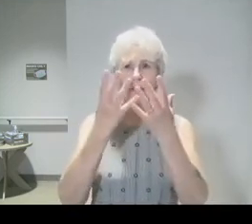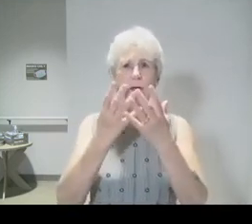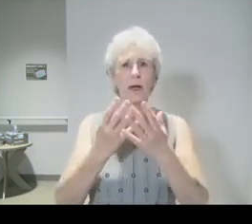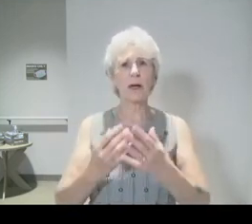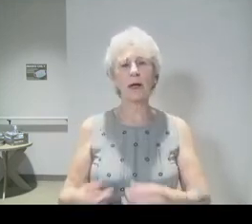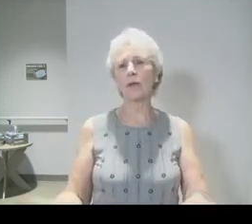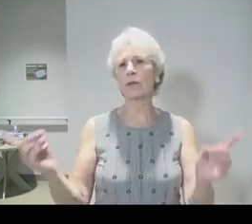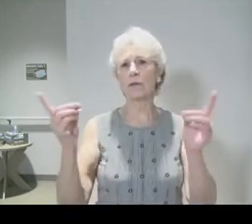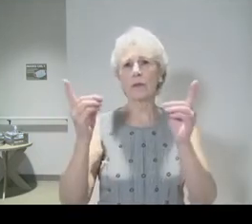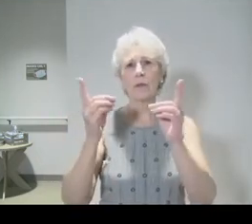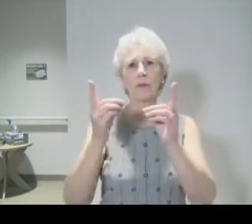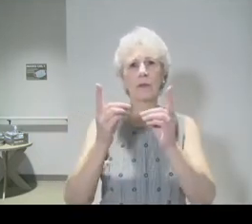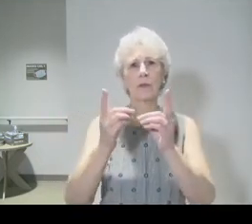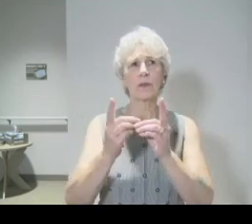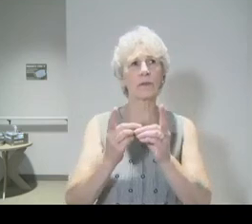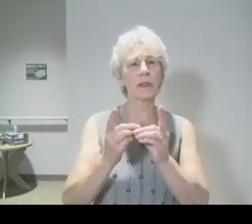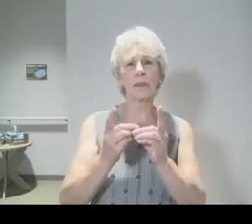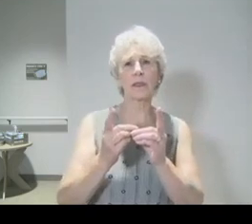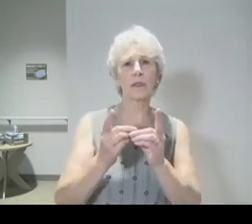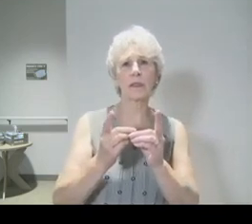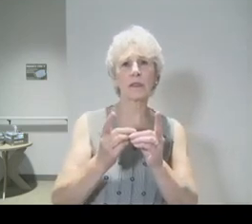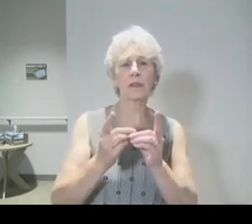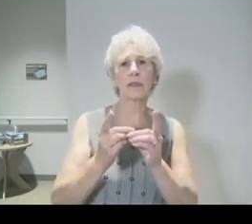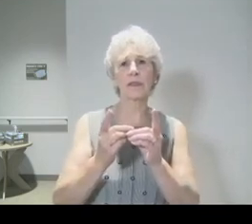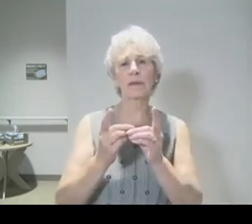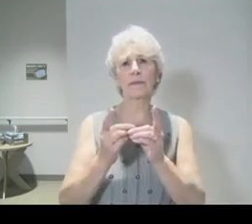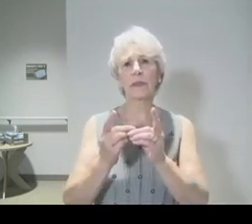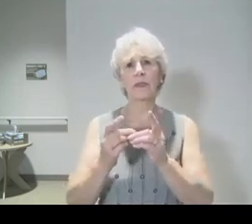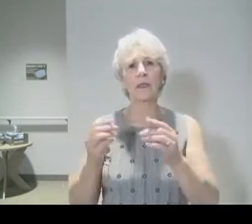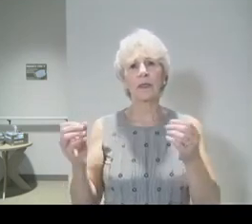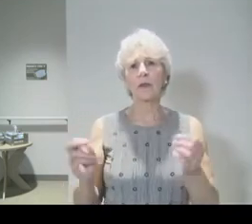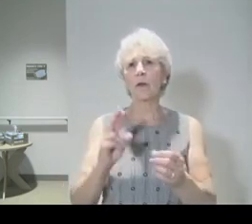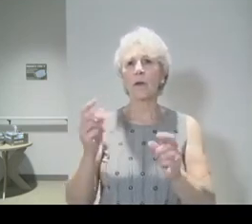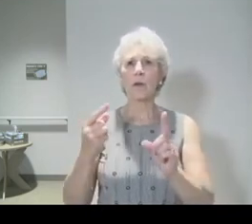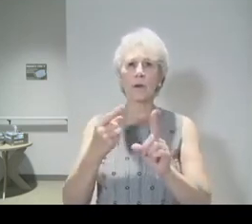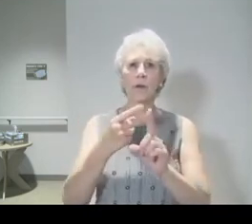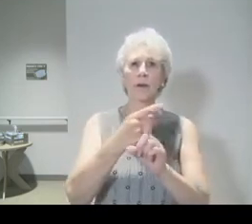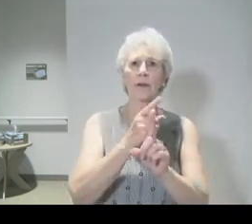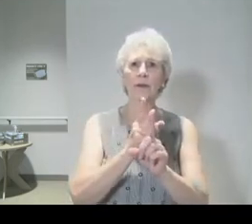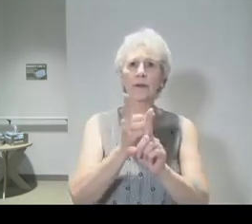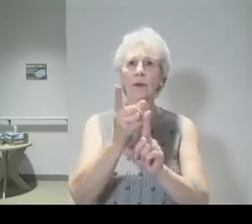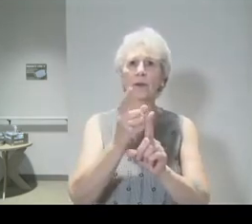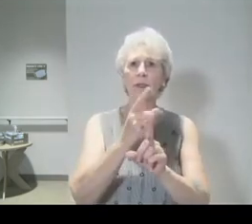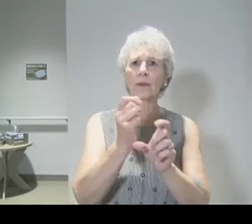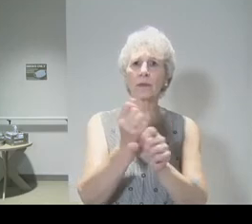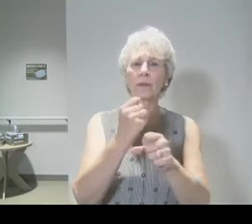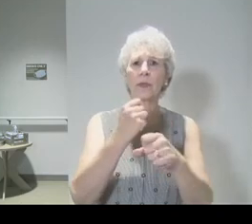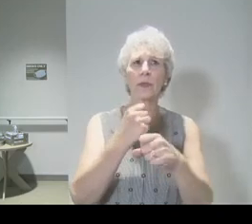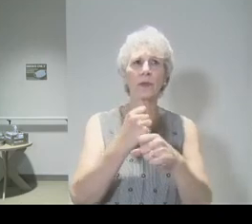sorrow meet? Or thorns